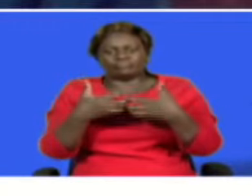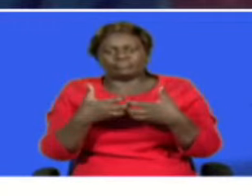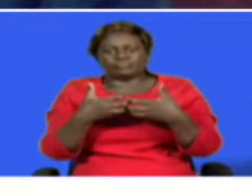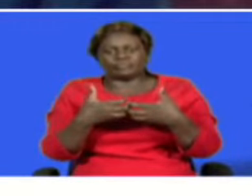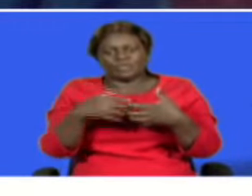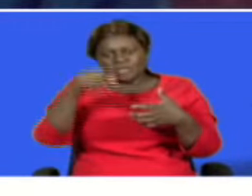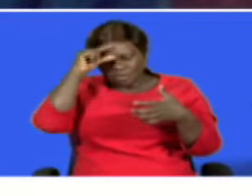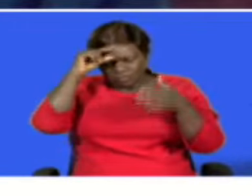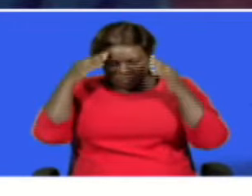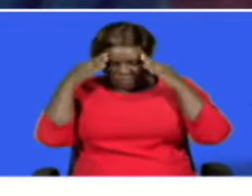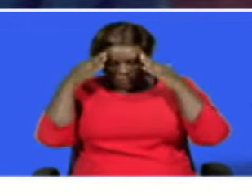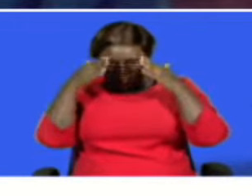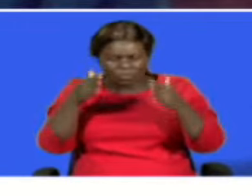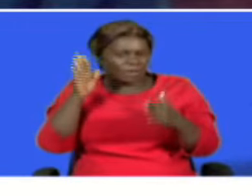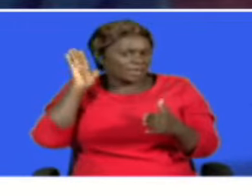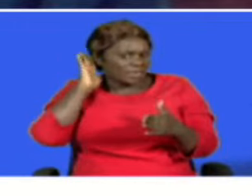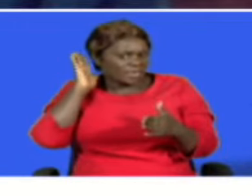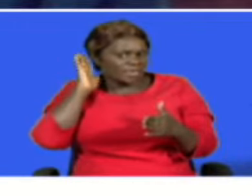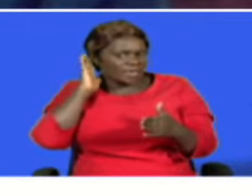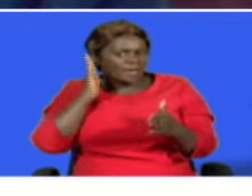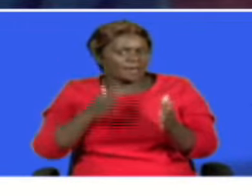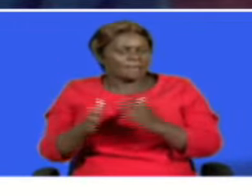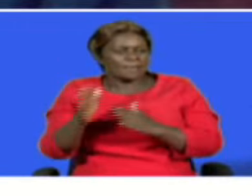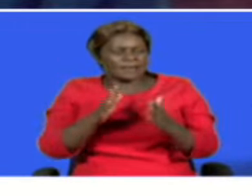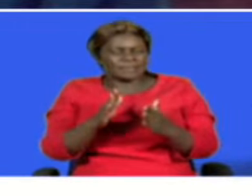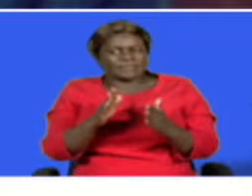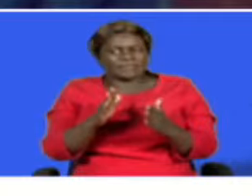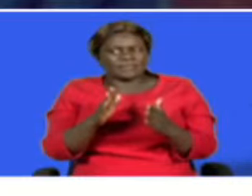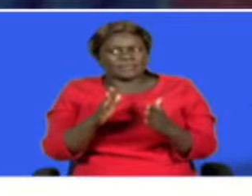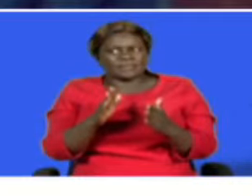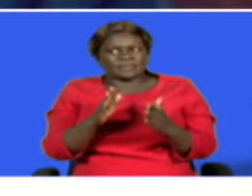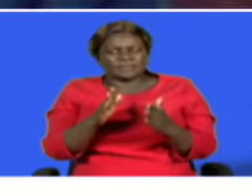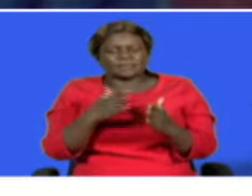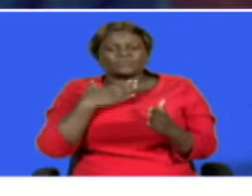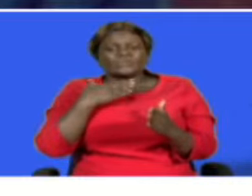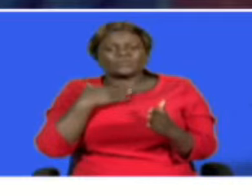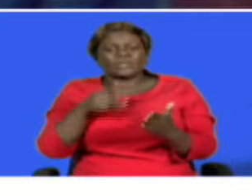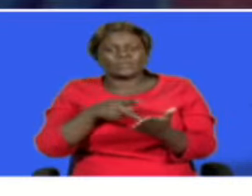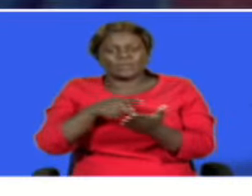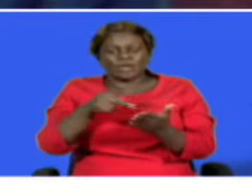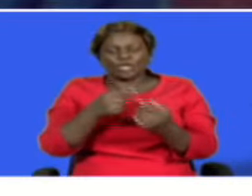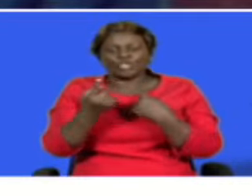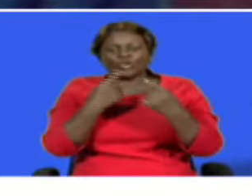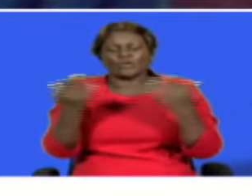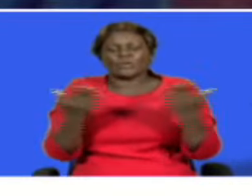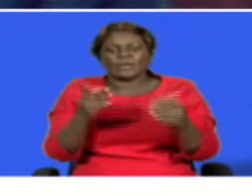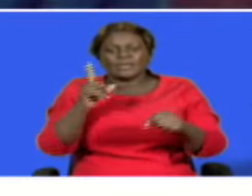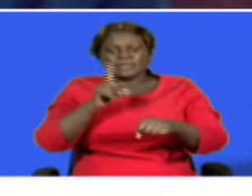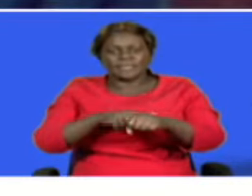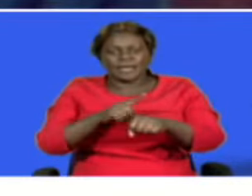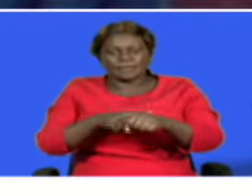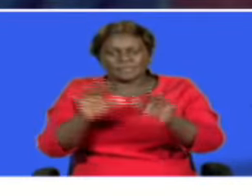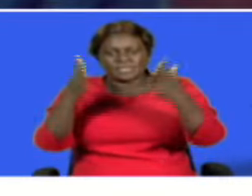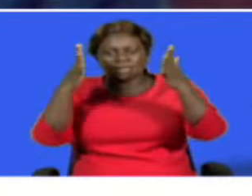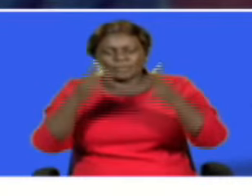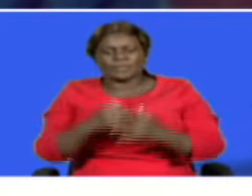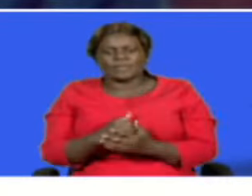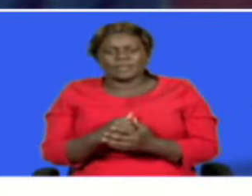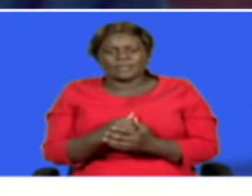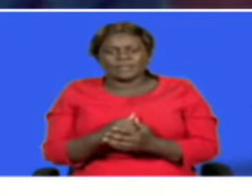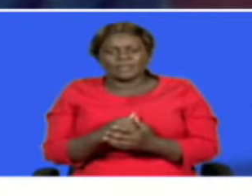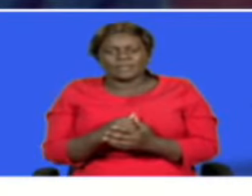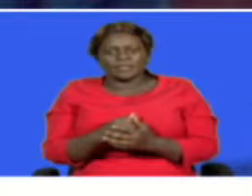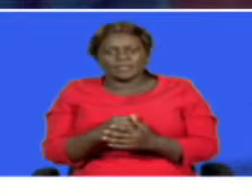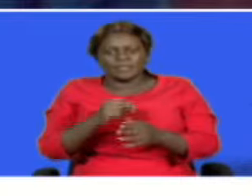government is committed to listening and responding to kenyan's wishes and aspirations budavadi was speaking during celebrations to mark the